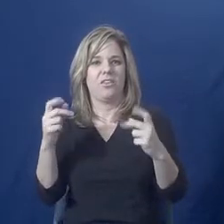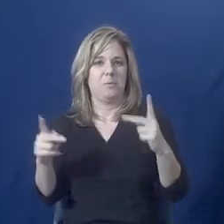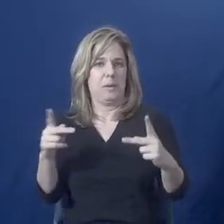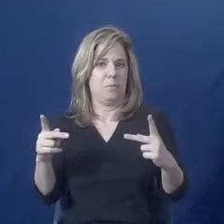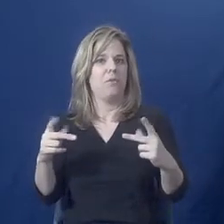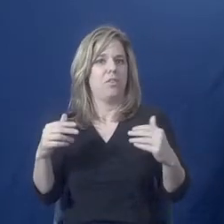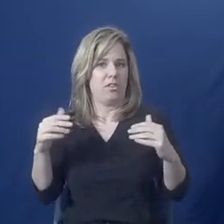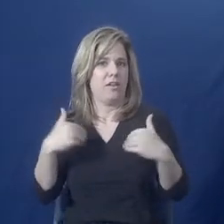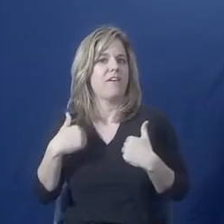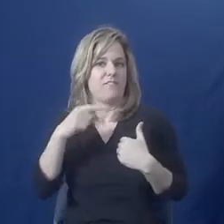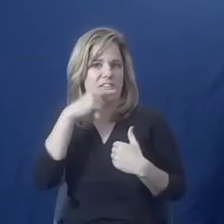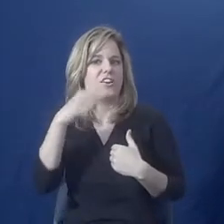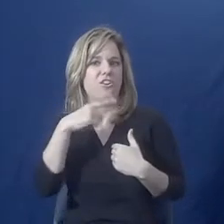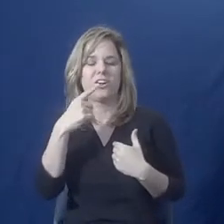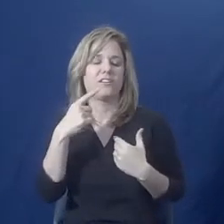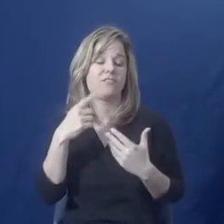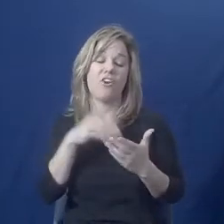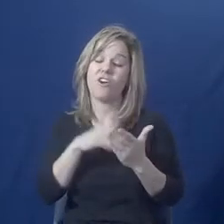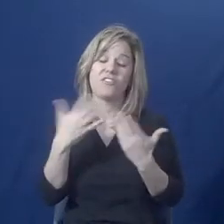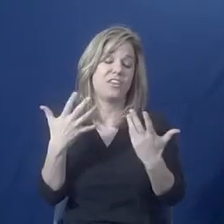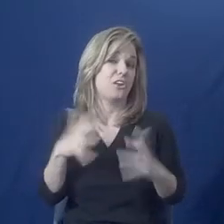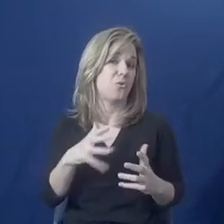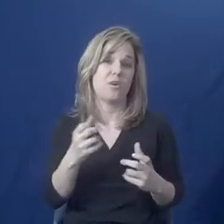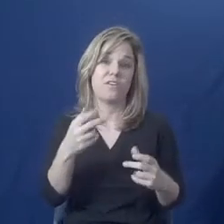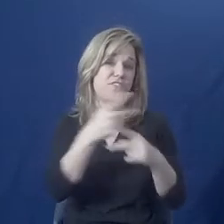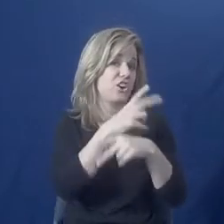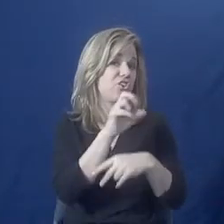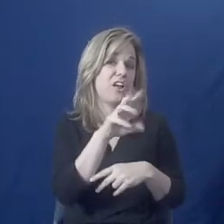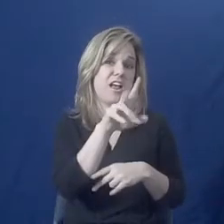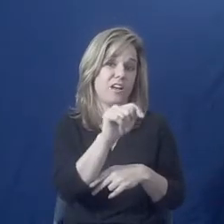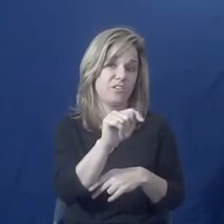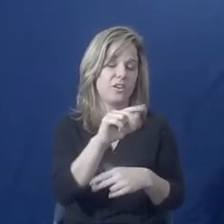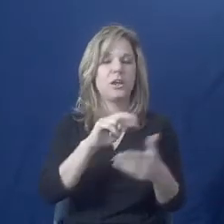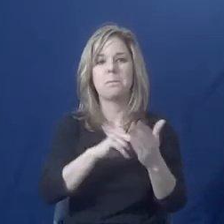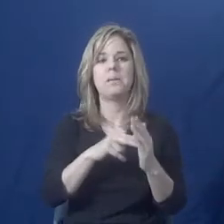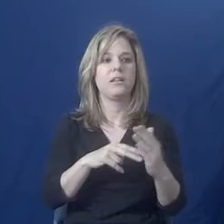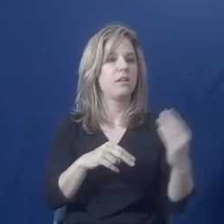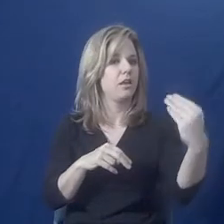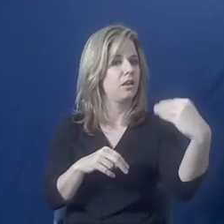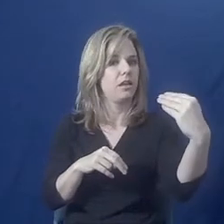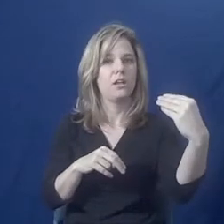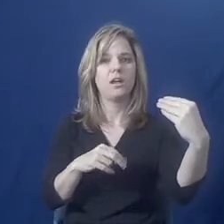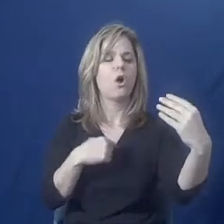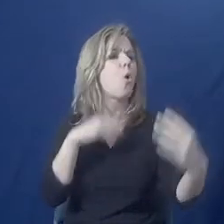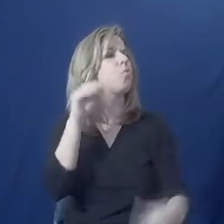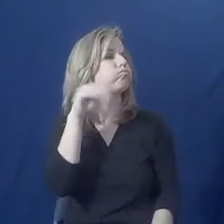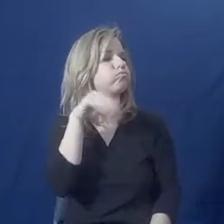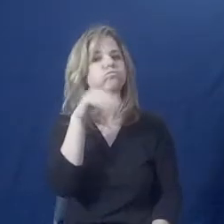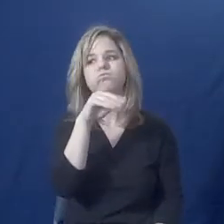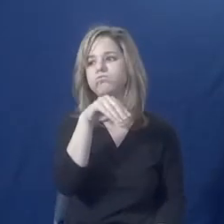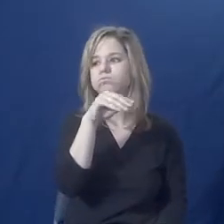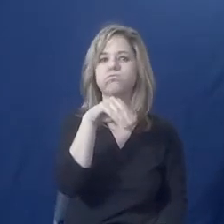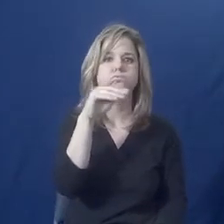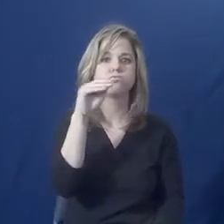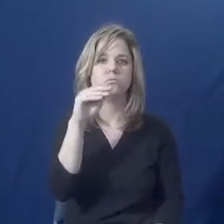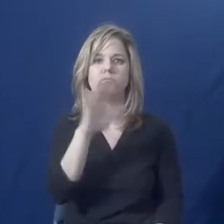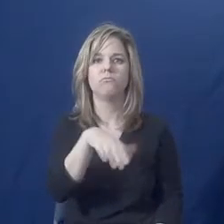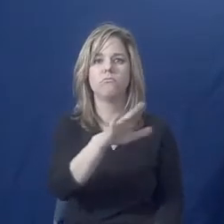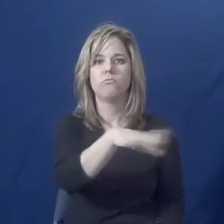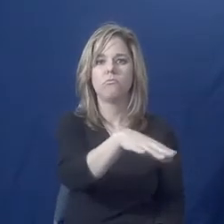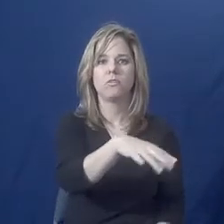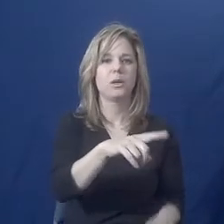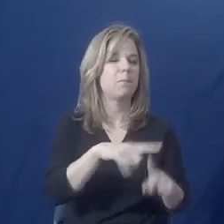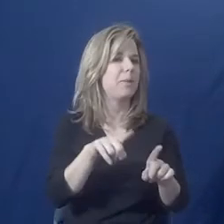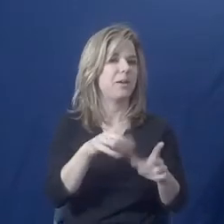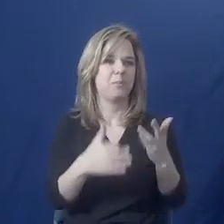necessarily want to do that work. So someone says something to them and they say, yeah, yeah, okay, okay. But if